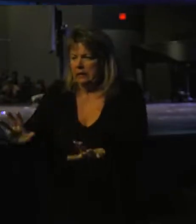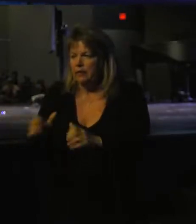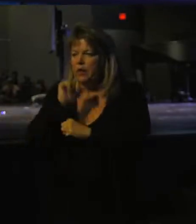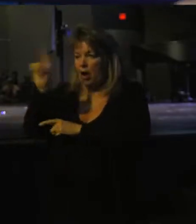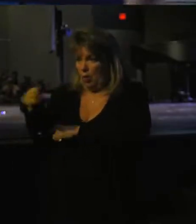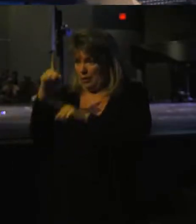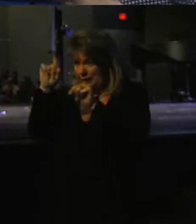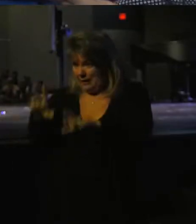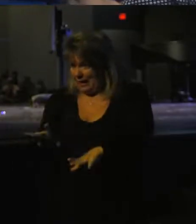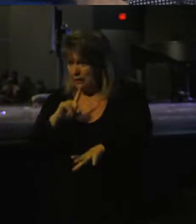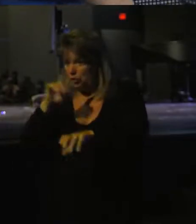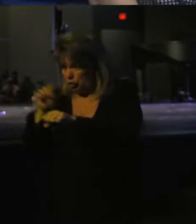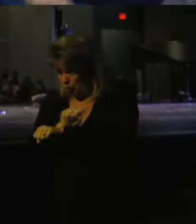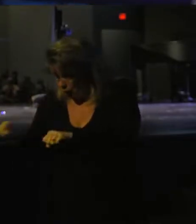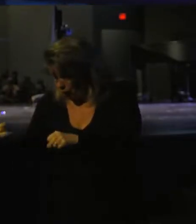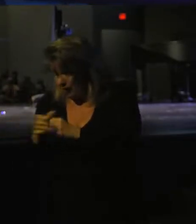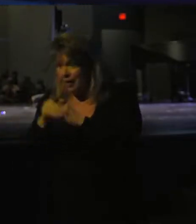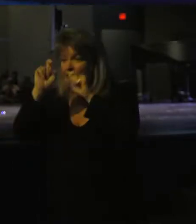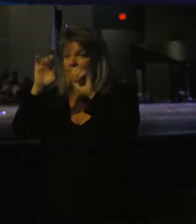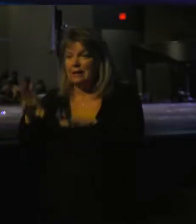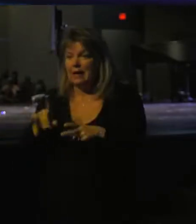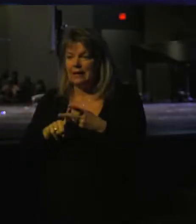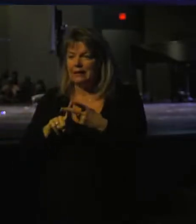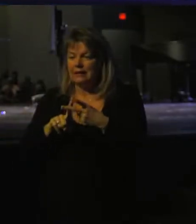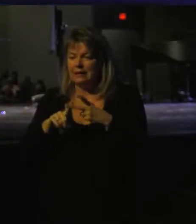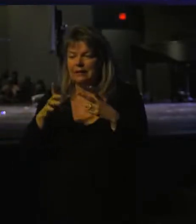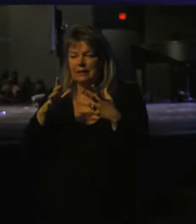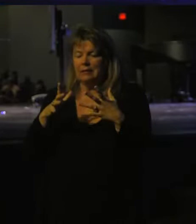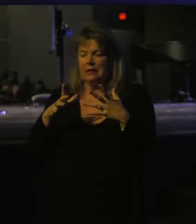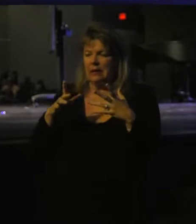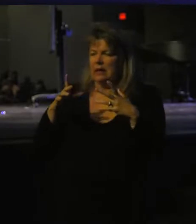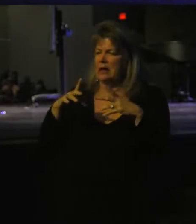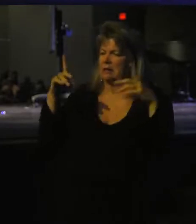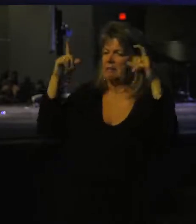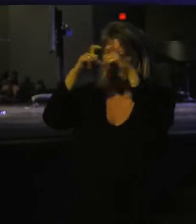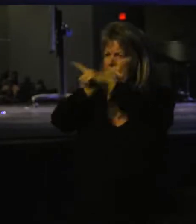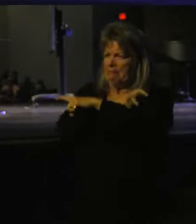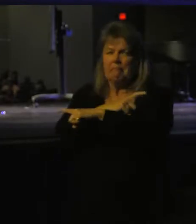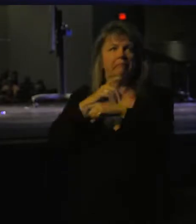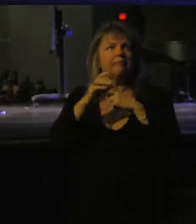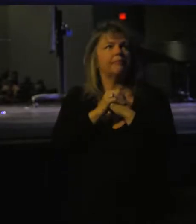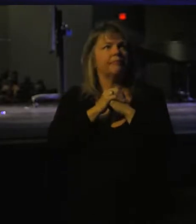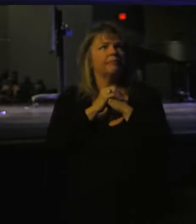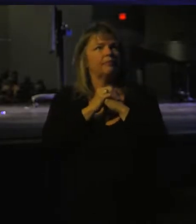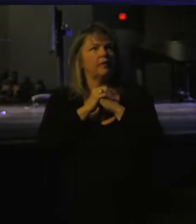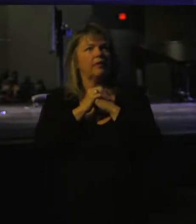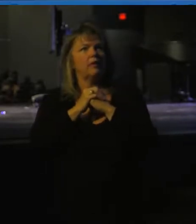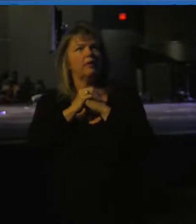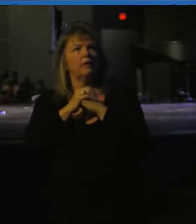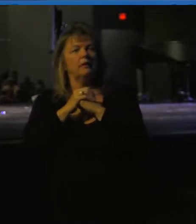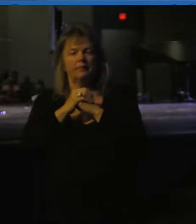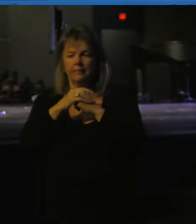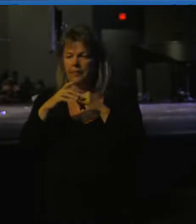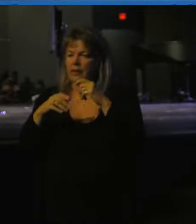only is the test certain, the test is compelling. Look with me in God's word